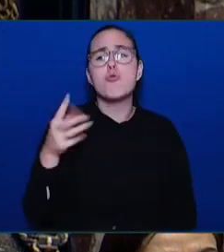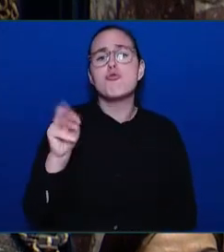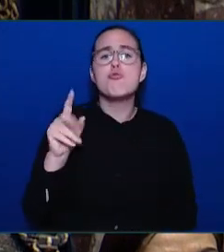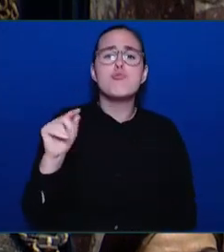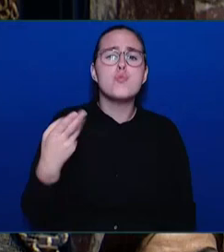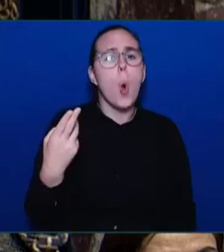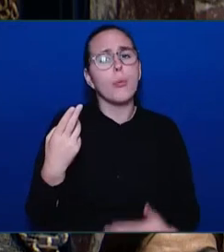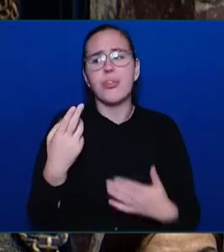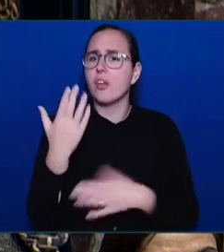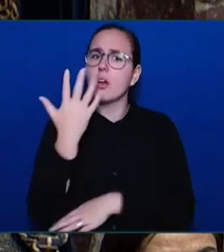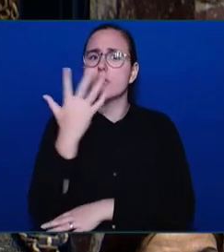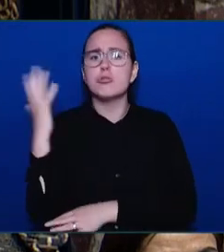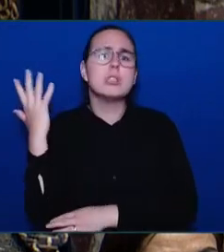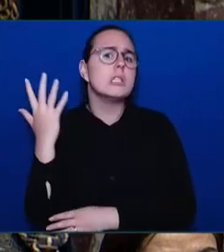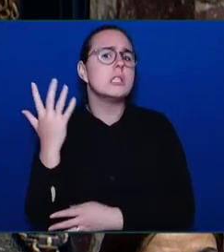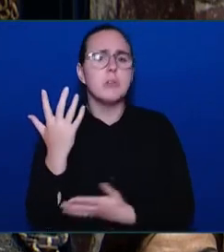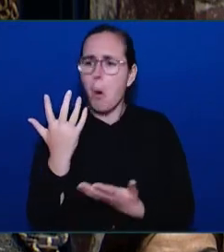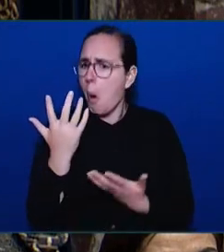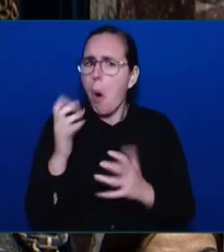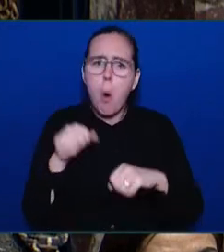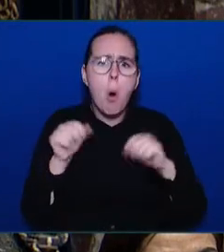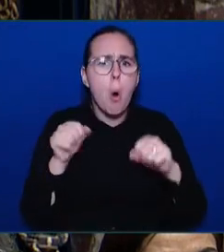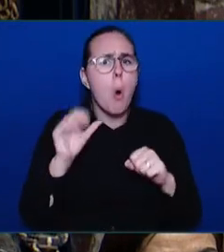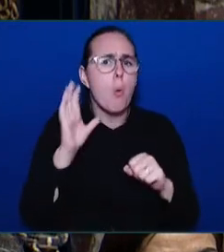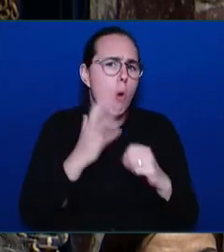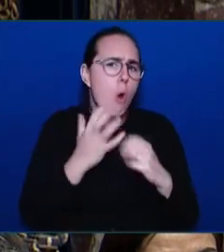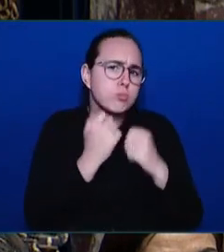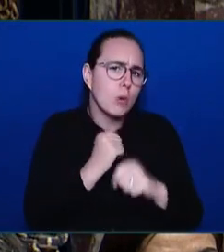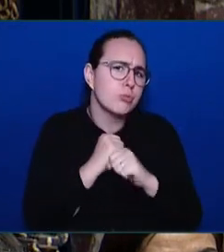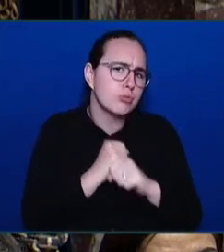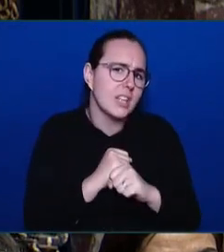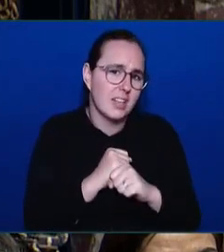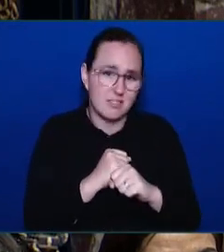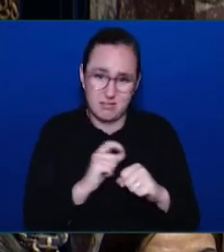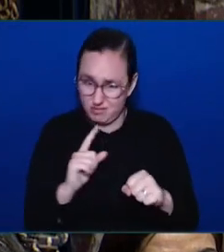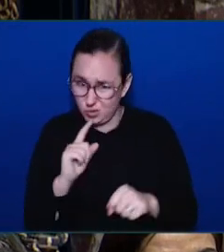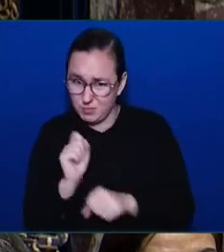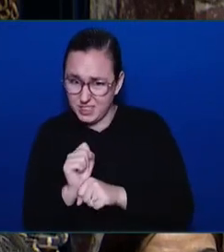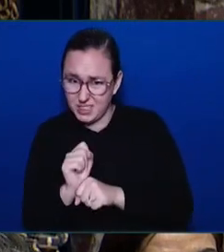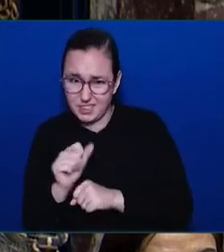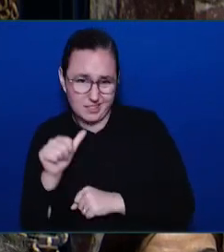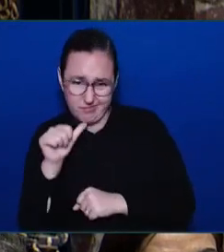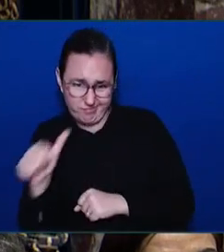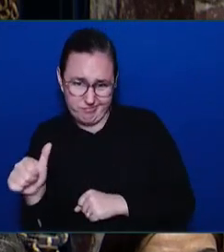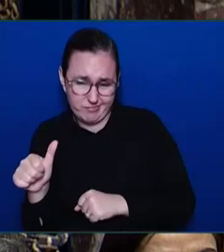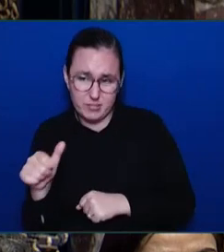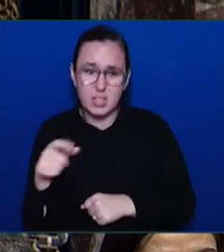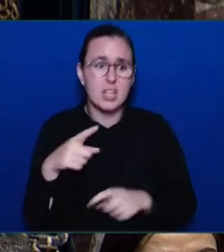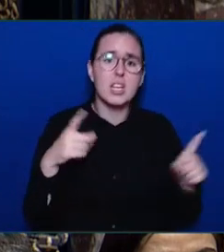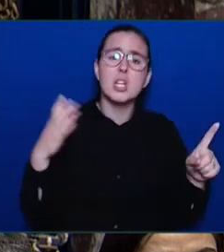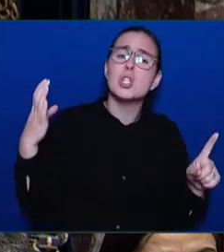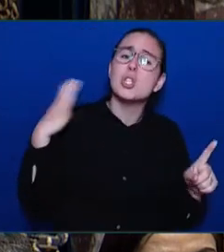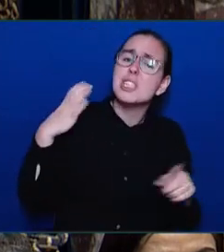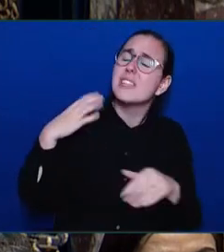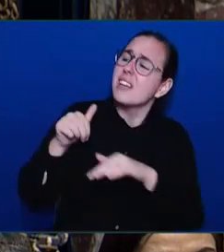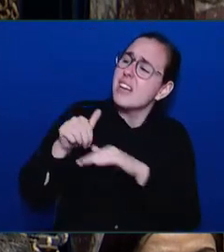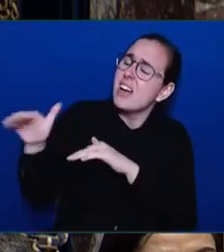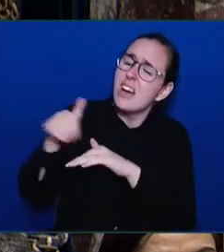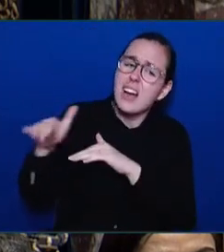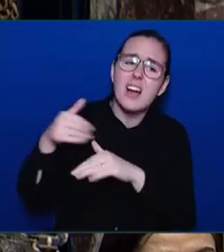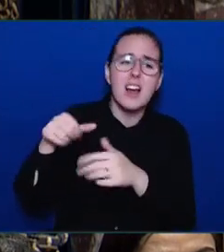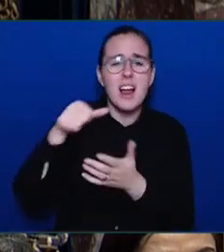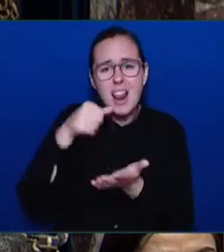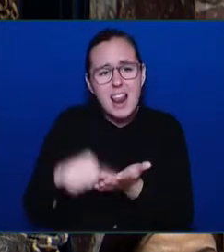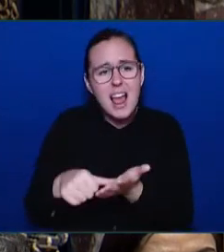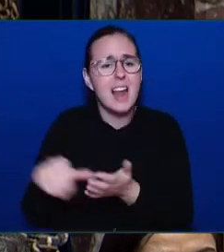must protect. The chiefs have sent multiple letters to the former Premier, the former ministers of forests, and now the new Premier